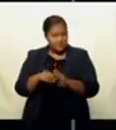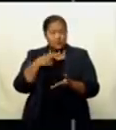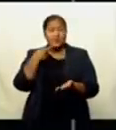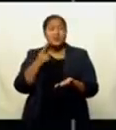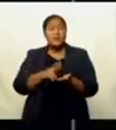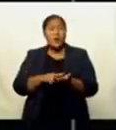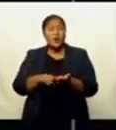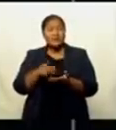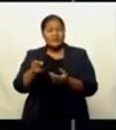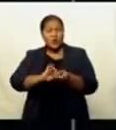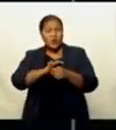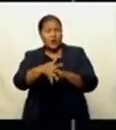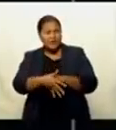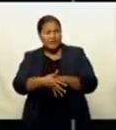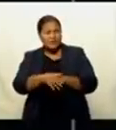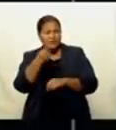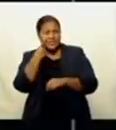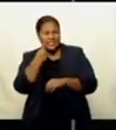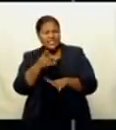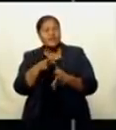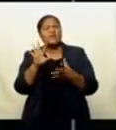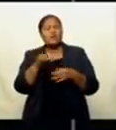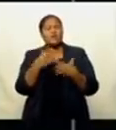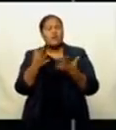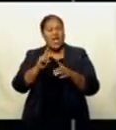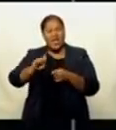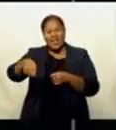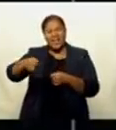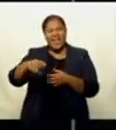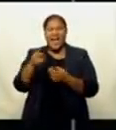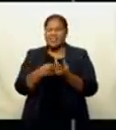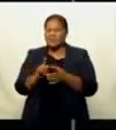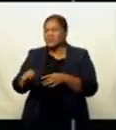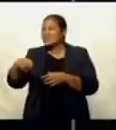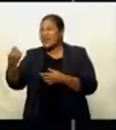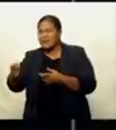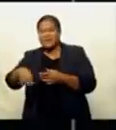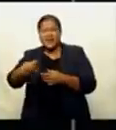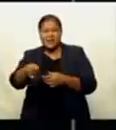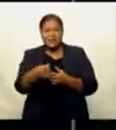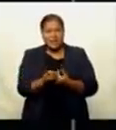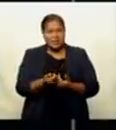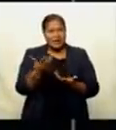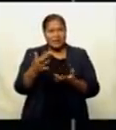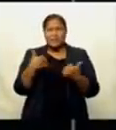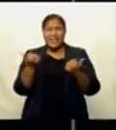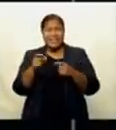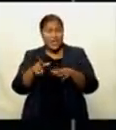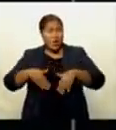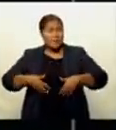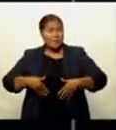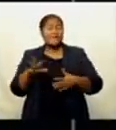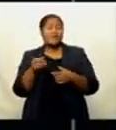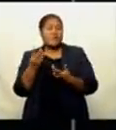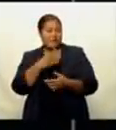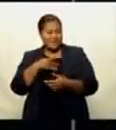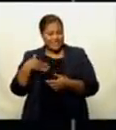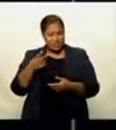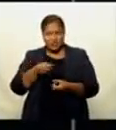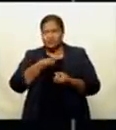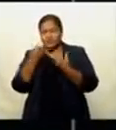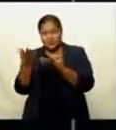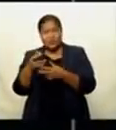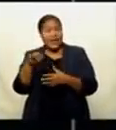-infected persons drinking grog with others from outside their households have been received by the Ministry. In the last 24 hours alone,